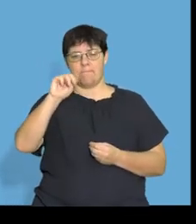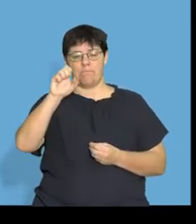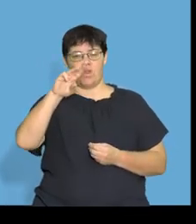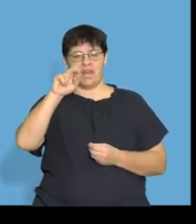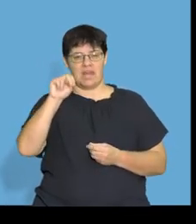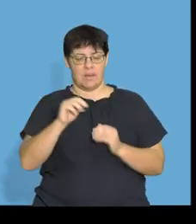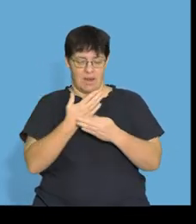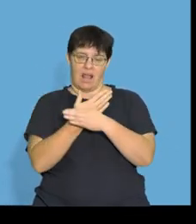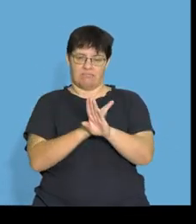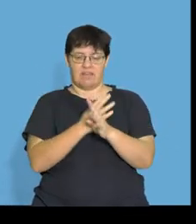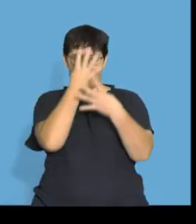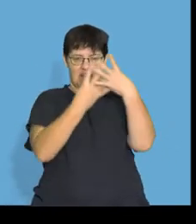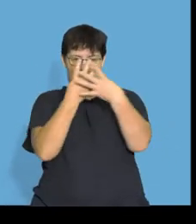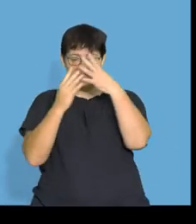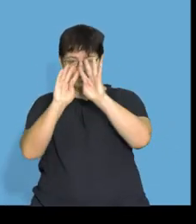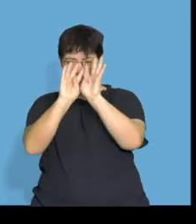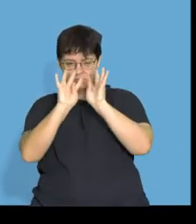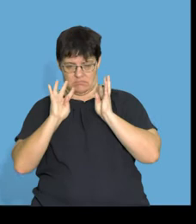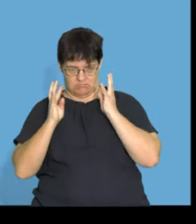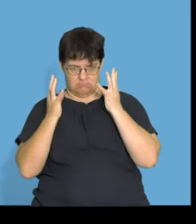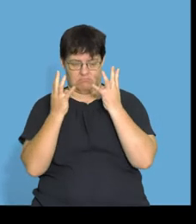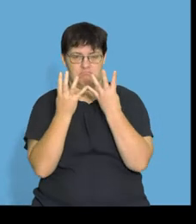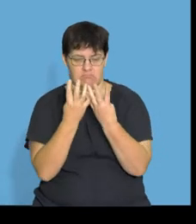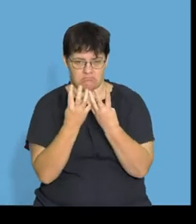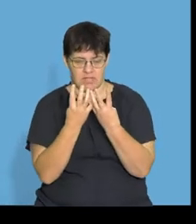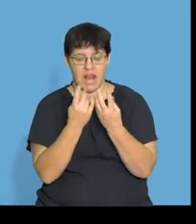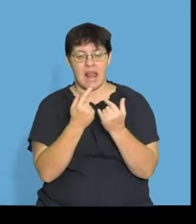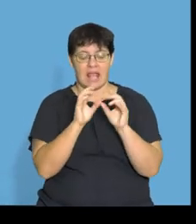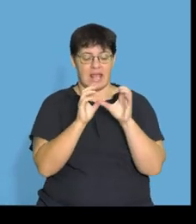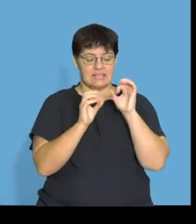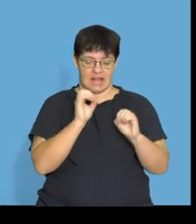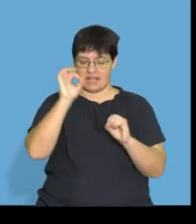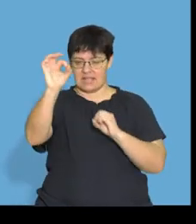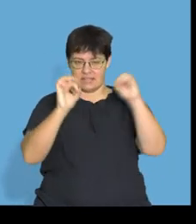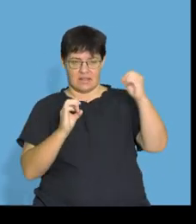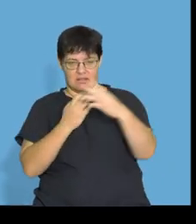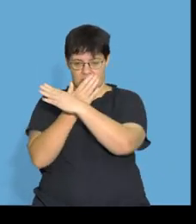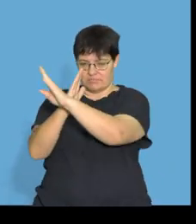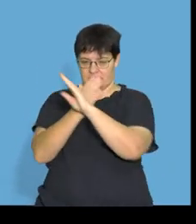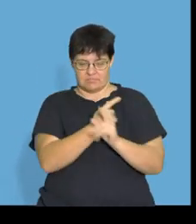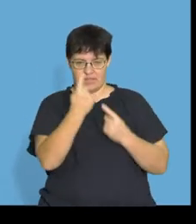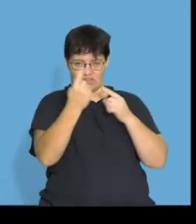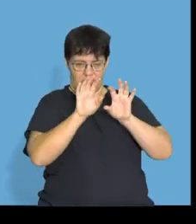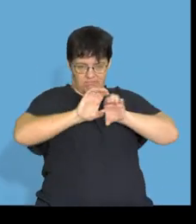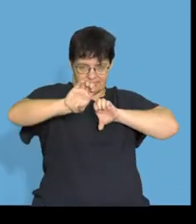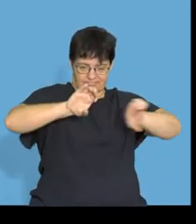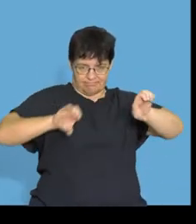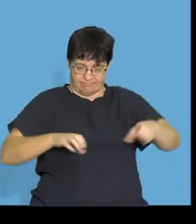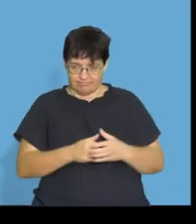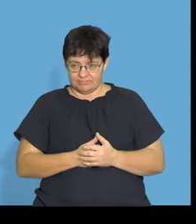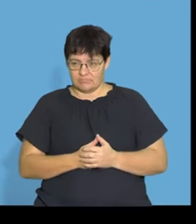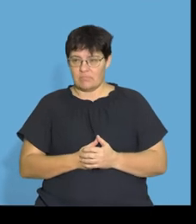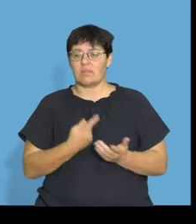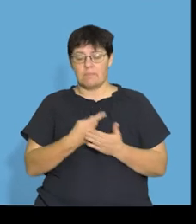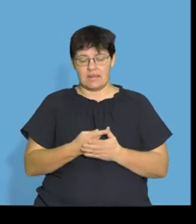membrane. So it's basically this fence, right, that separates each cell. Imagine each cell next to us.